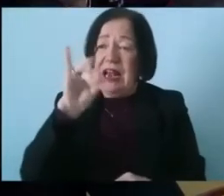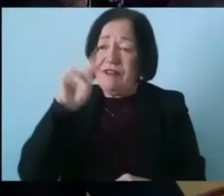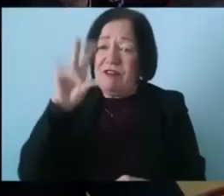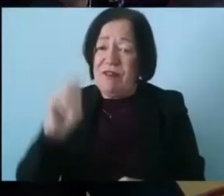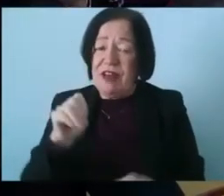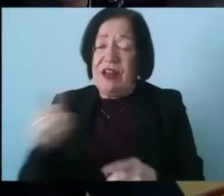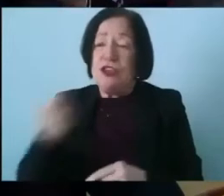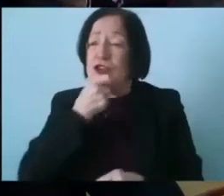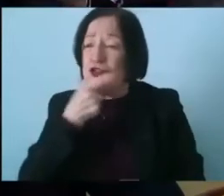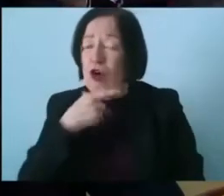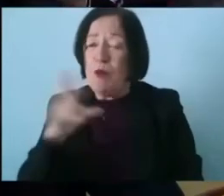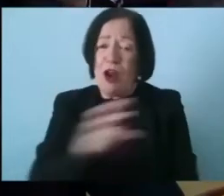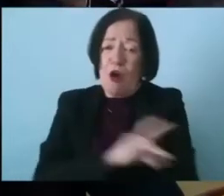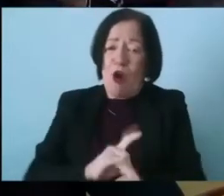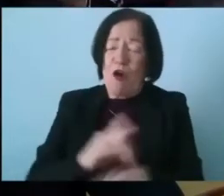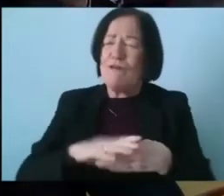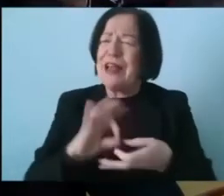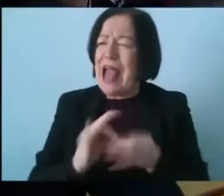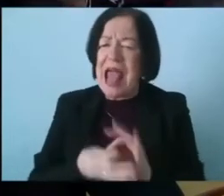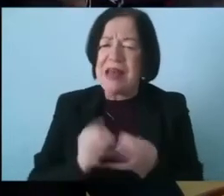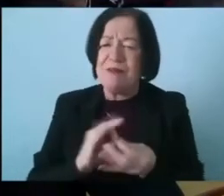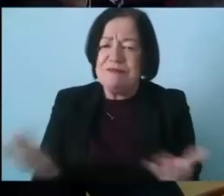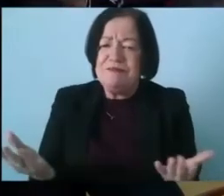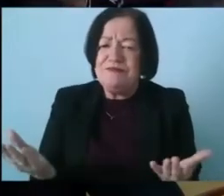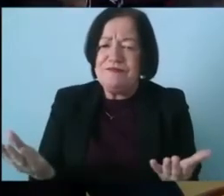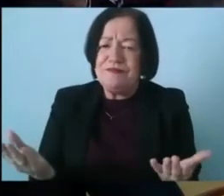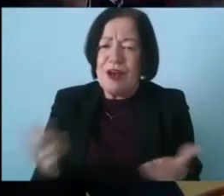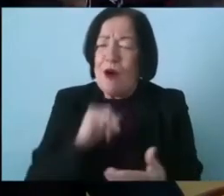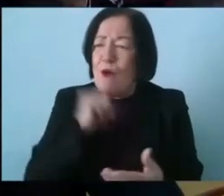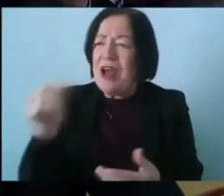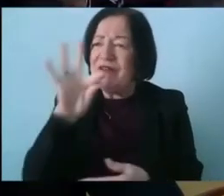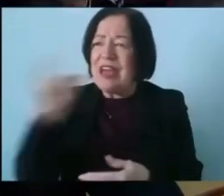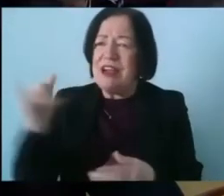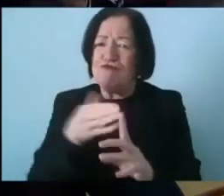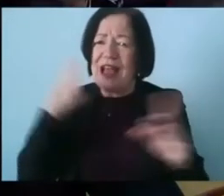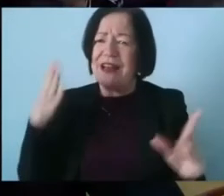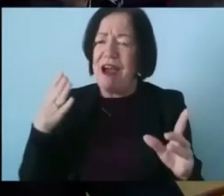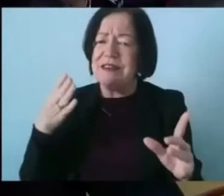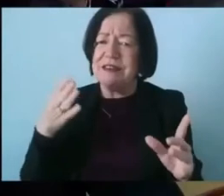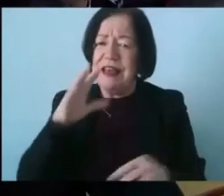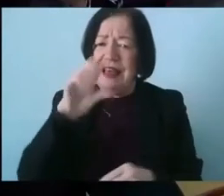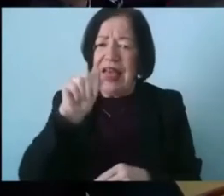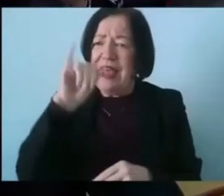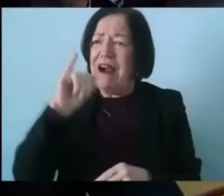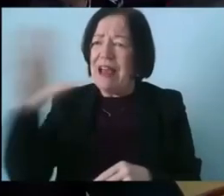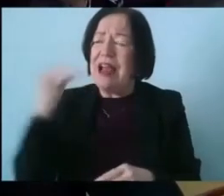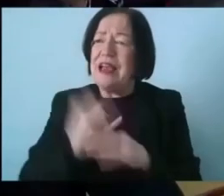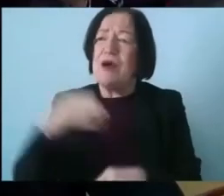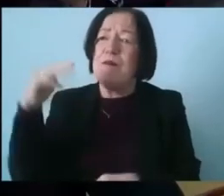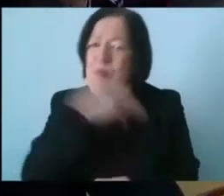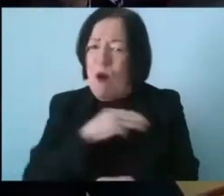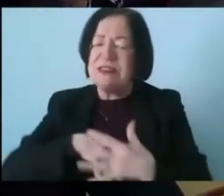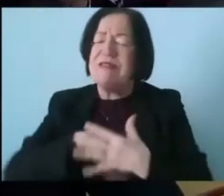and cork for games so look at why haven't the fai recognized the fact that ail is a really important development